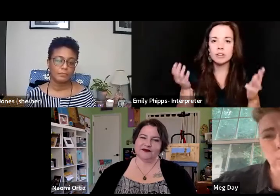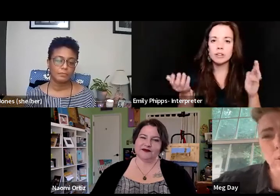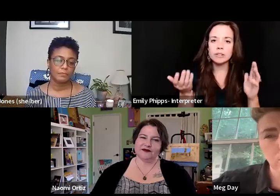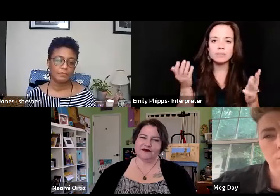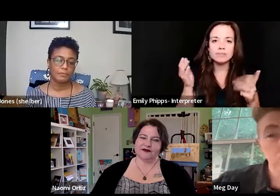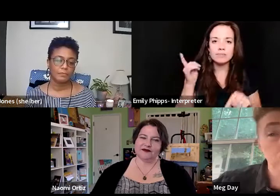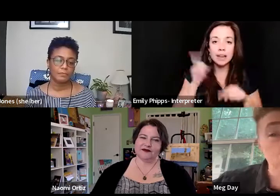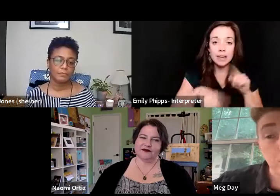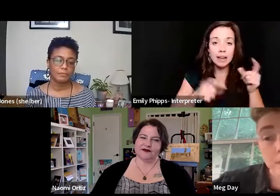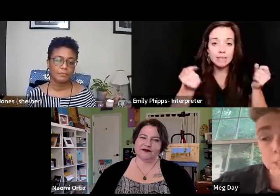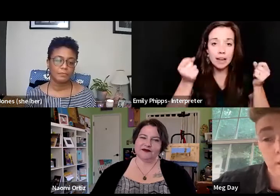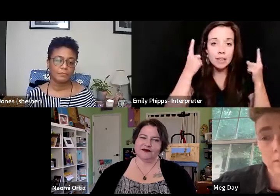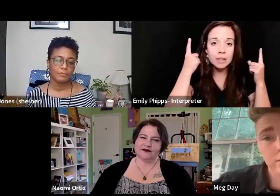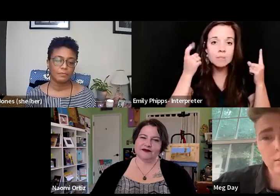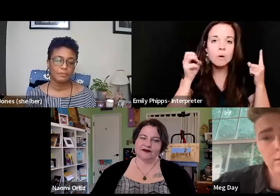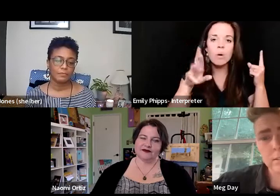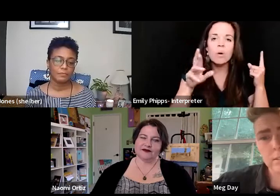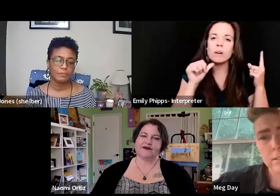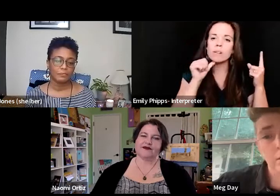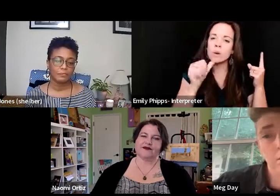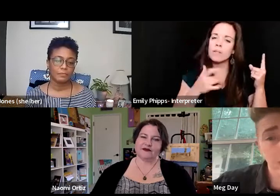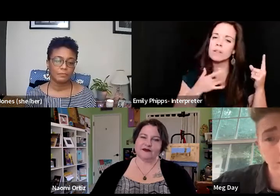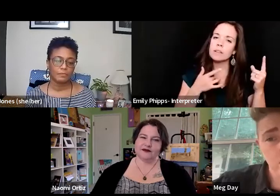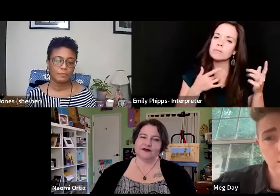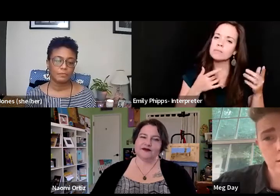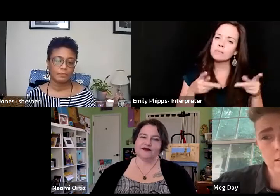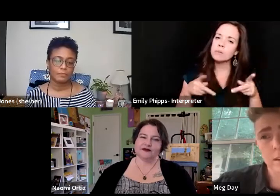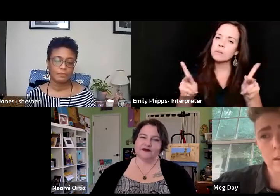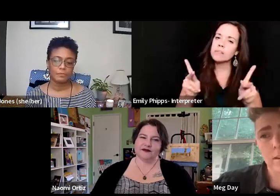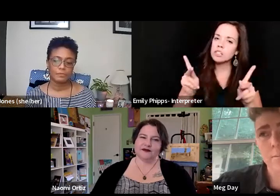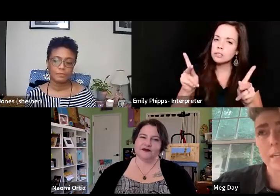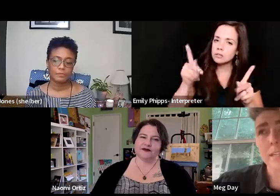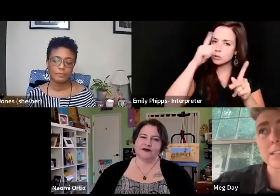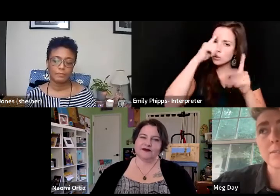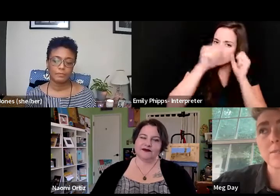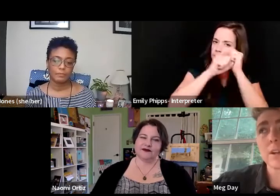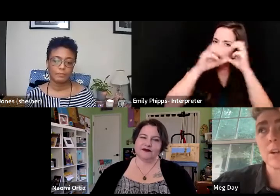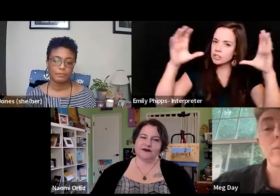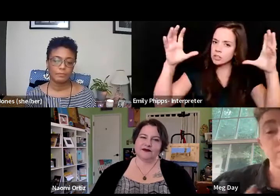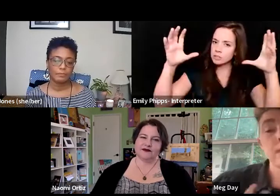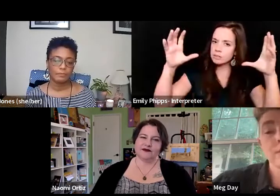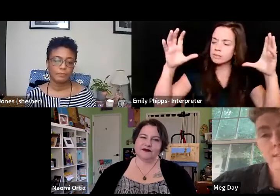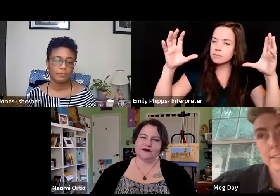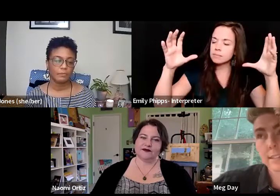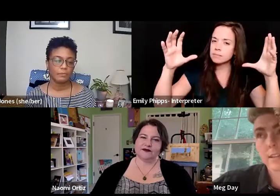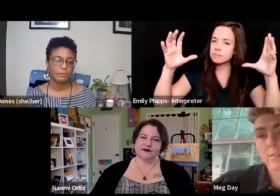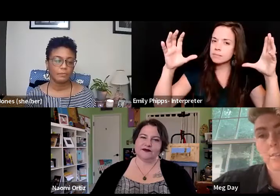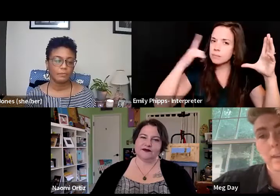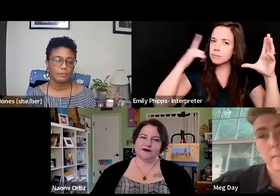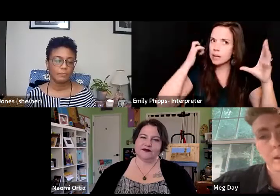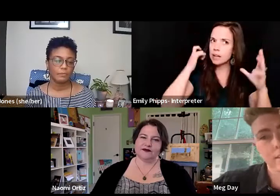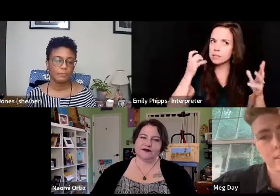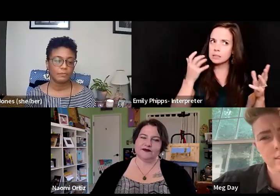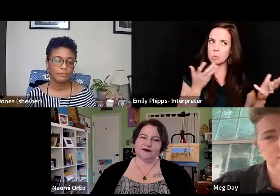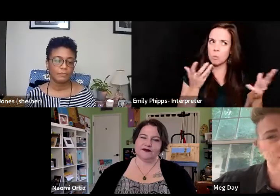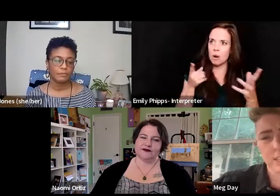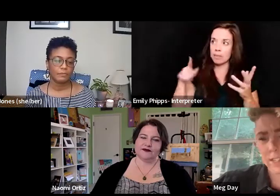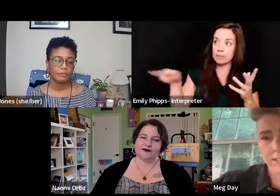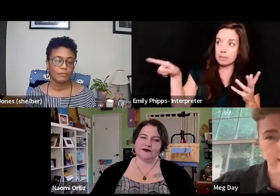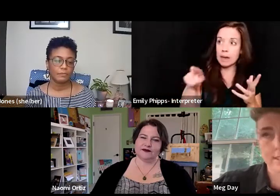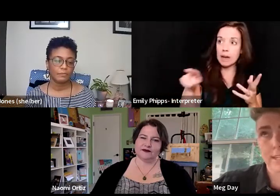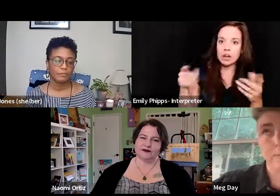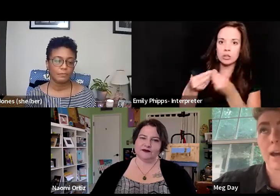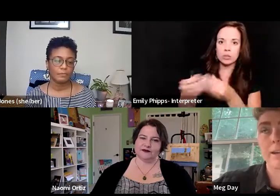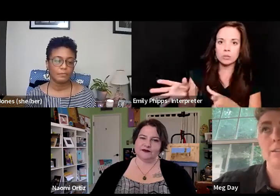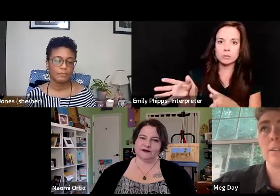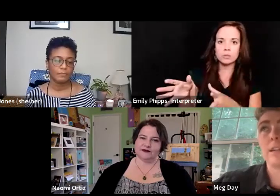fathom or don't feel permission to imagine, um, because of what feels at stake for them. I think that there's such